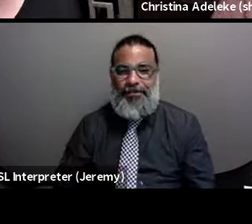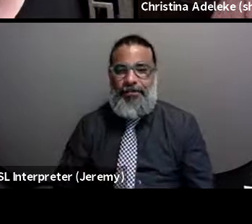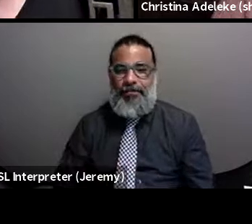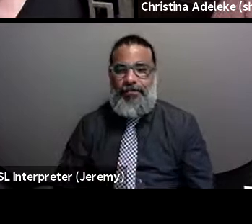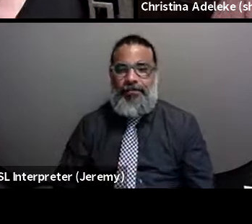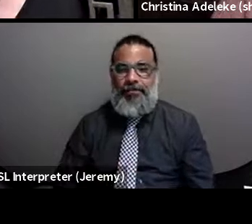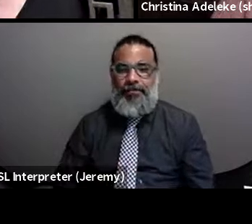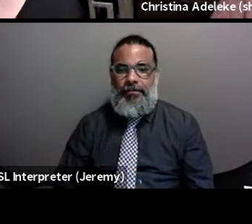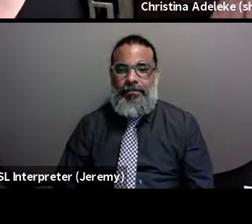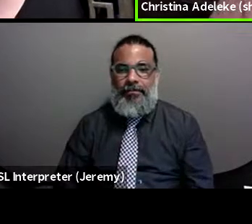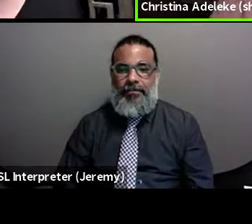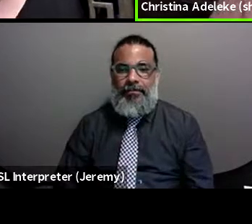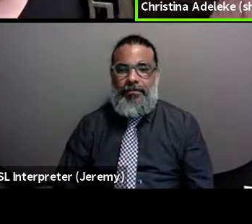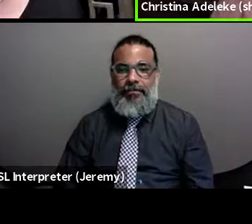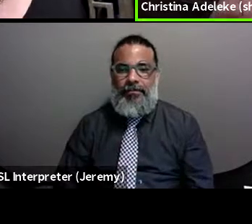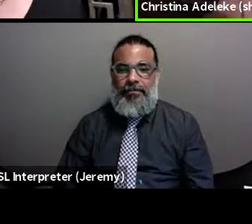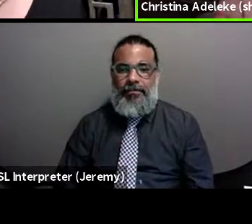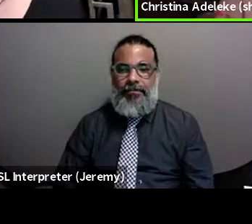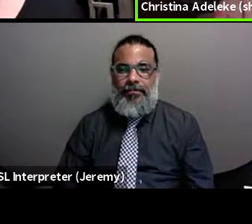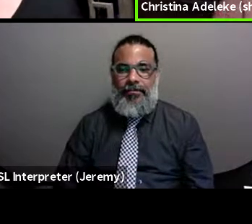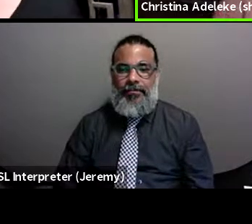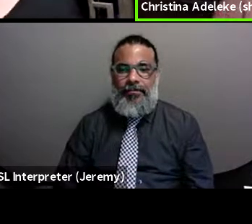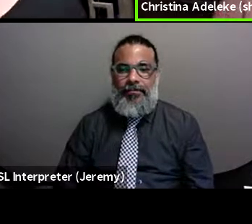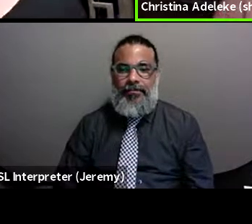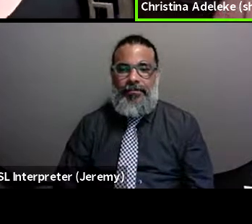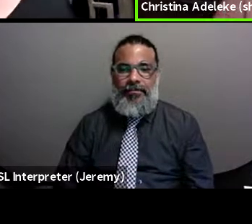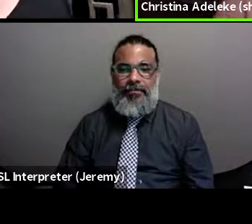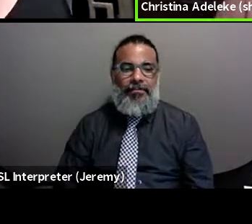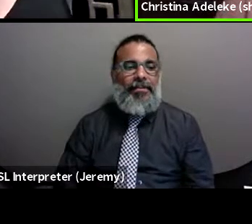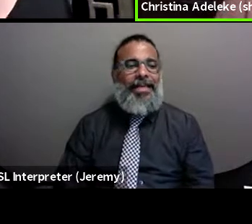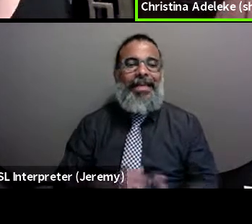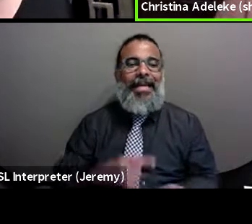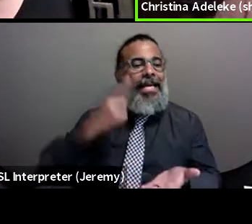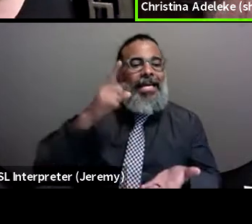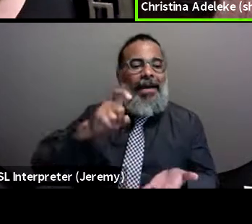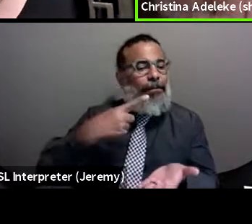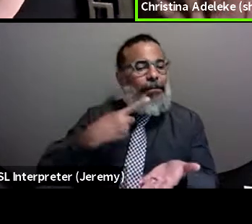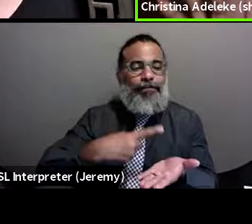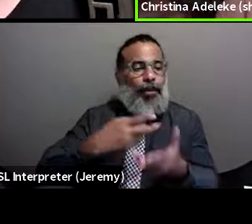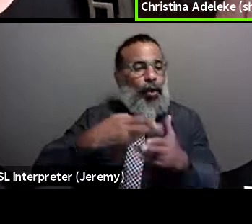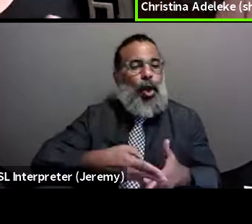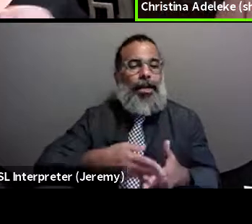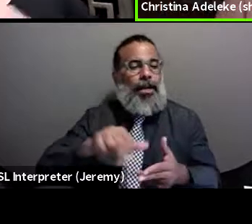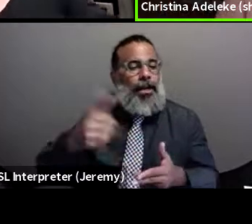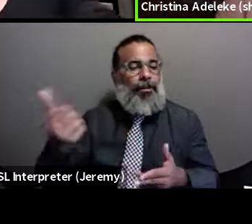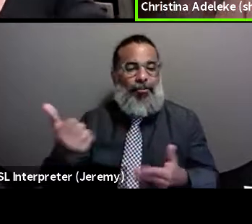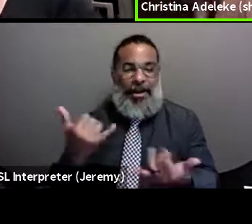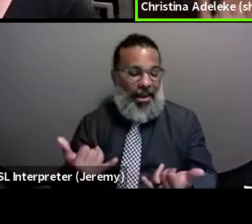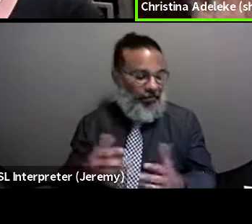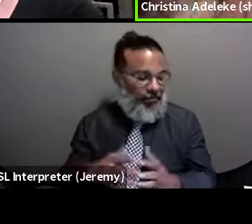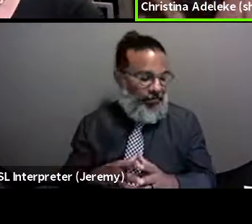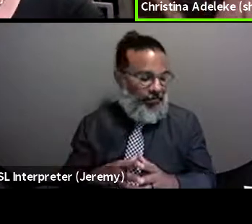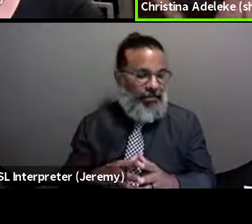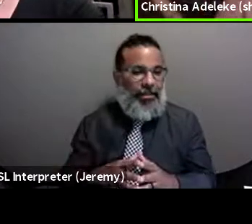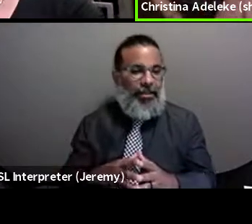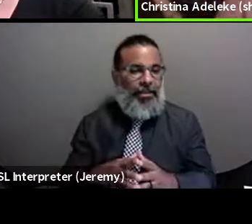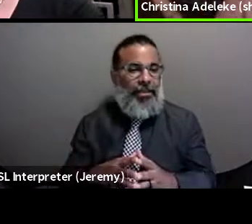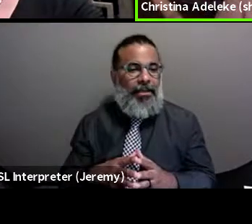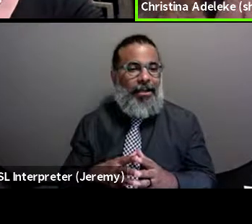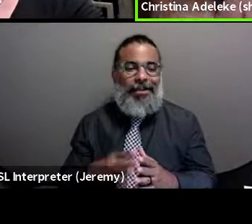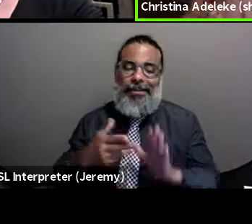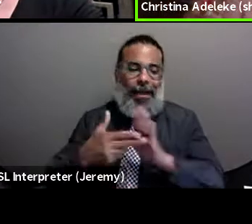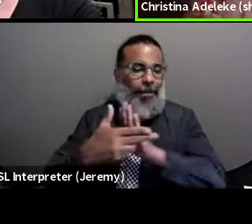Hmm, I feel like we would have to call it something else. I think it's really, at this point, it's like a branding